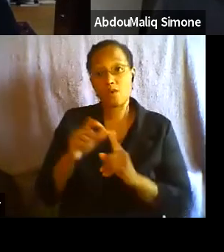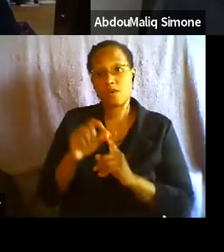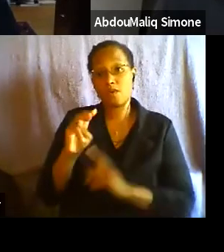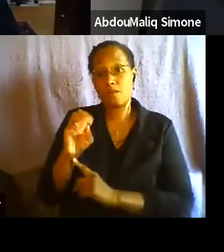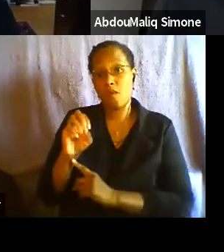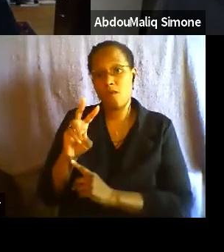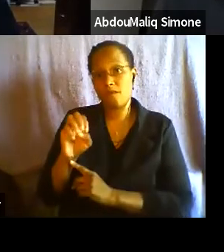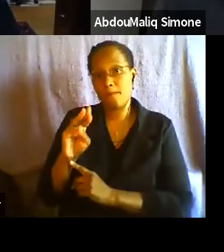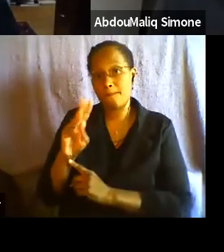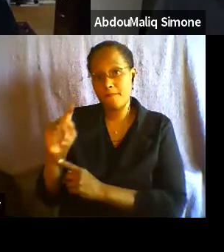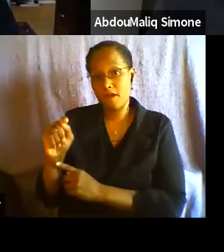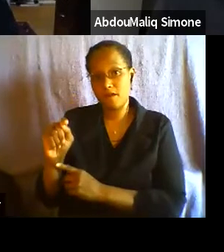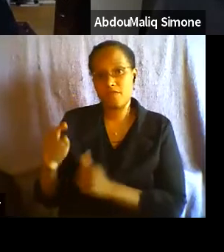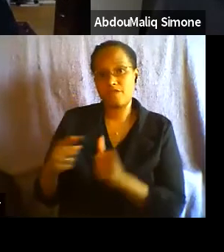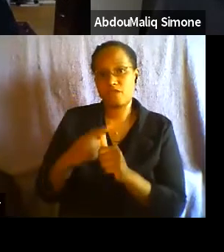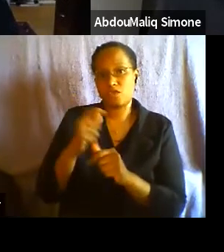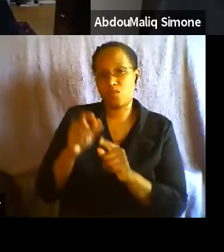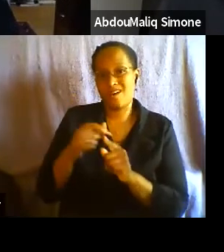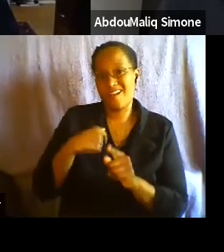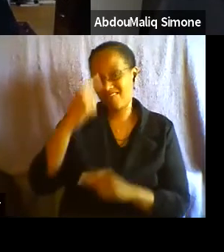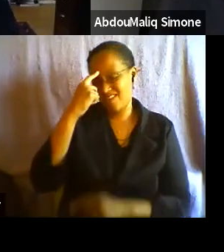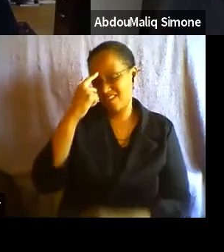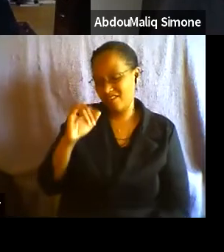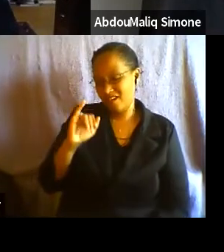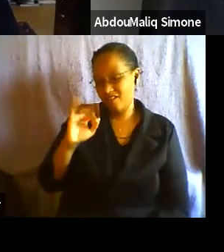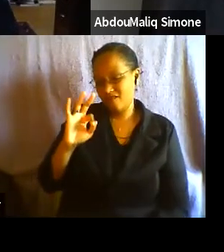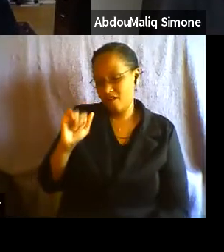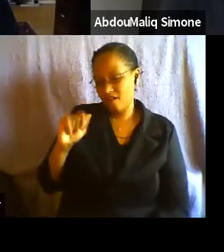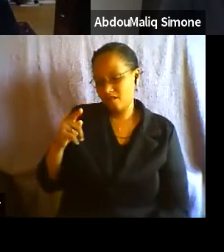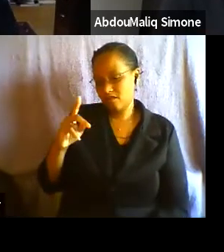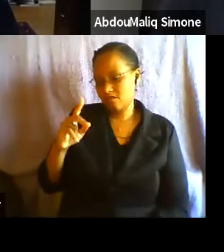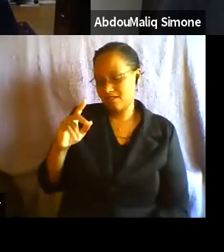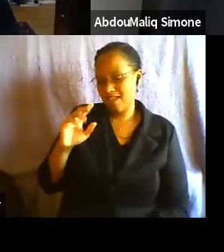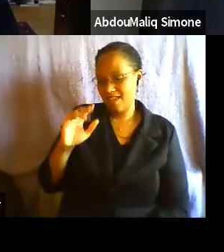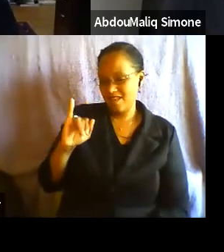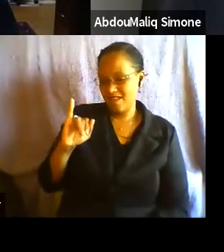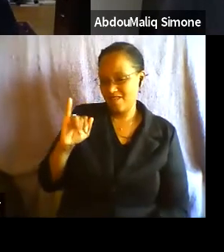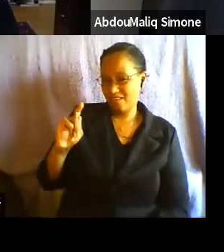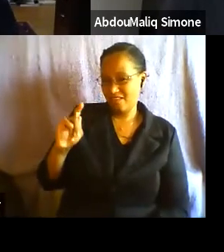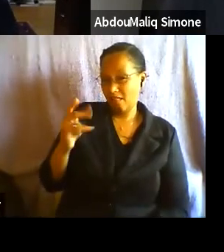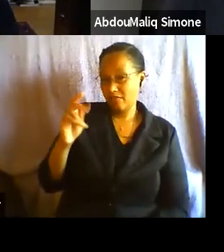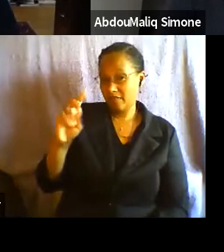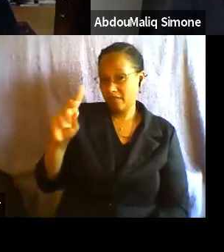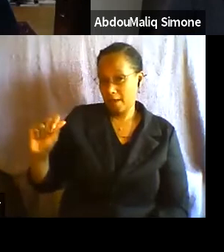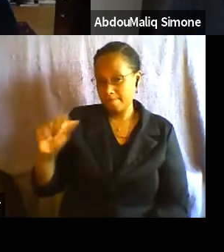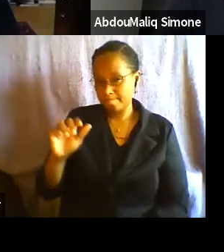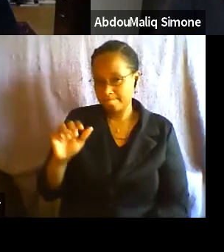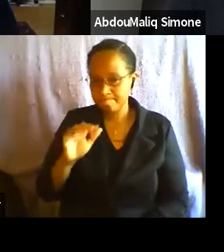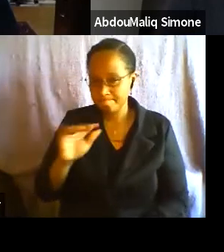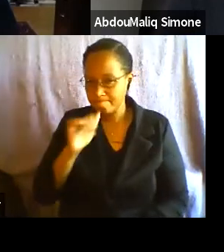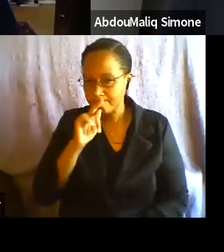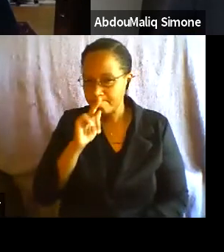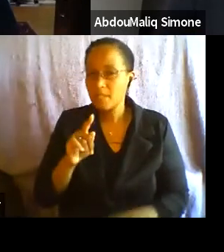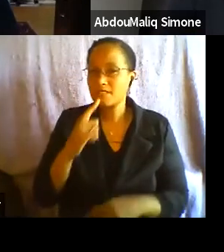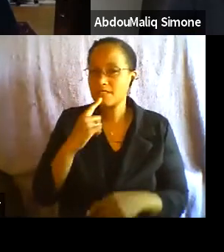to mind for me is intifada, the Arabic word for uprising. Not only does it mean uprising, it also means a shaking